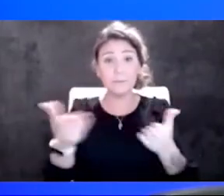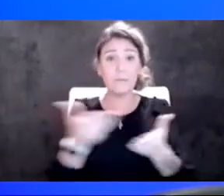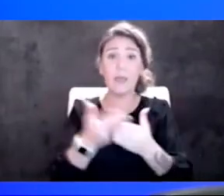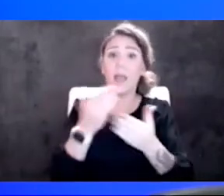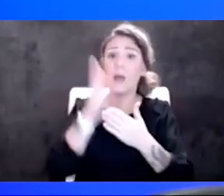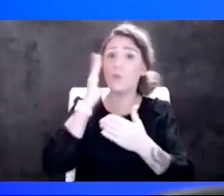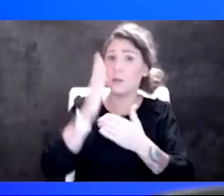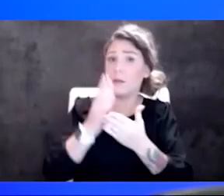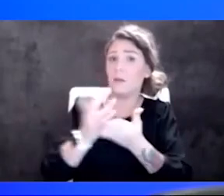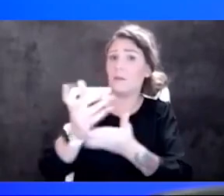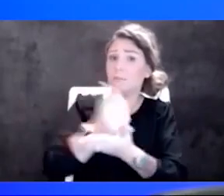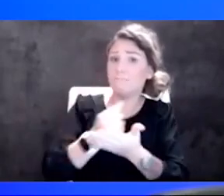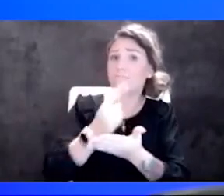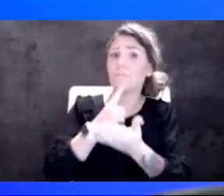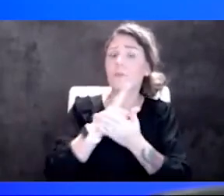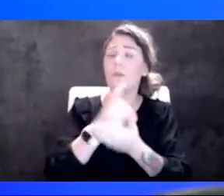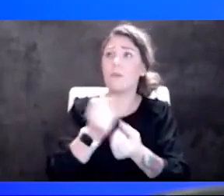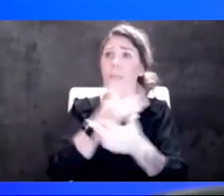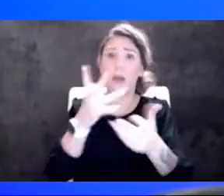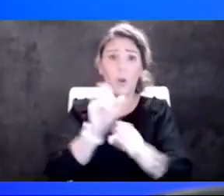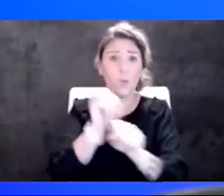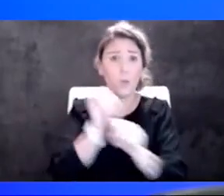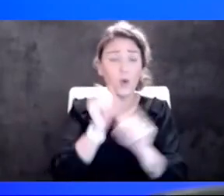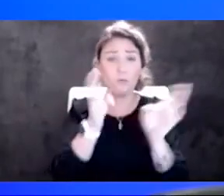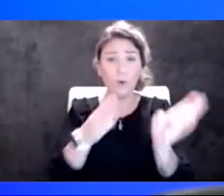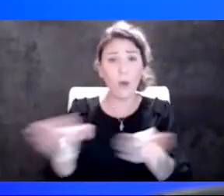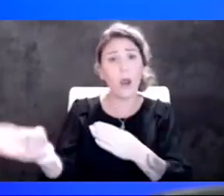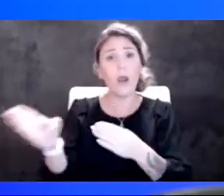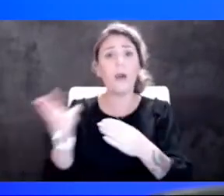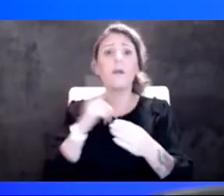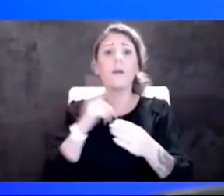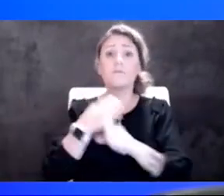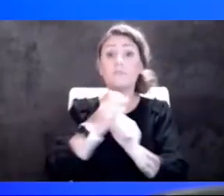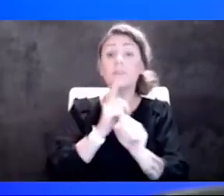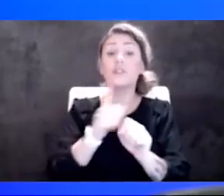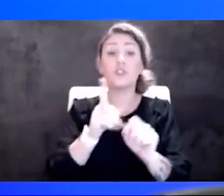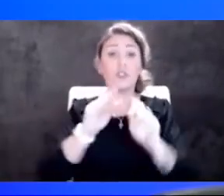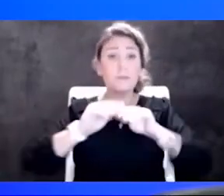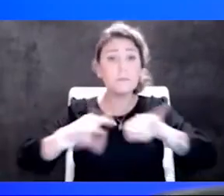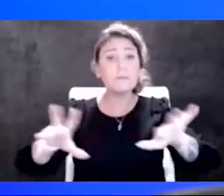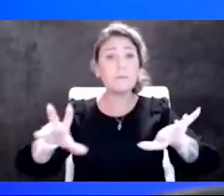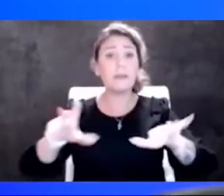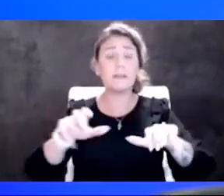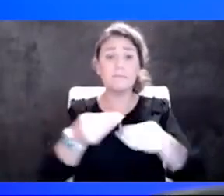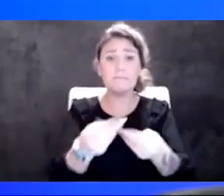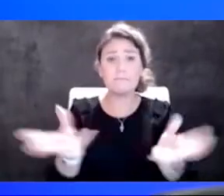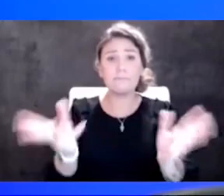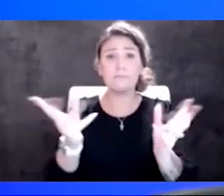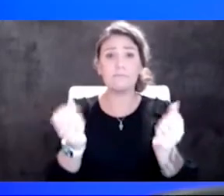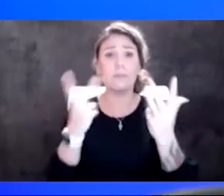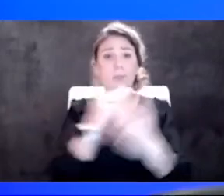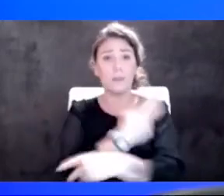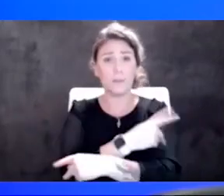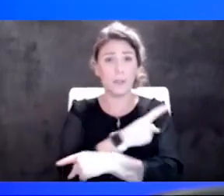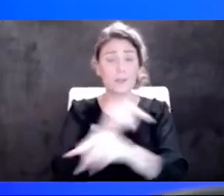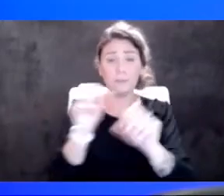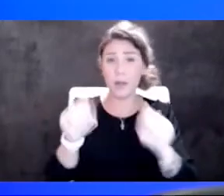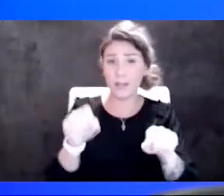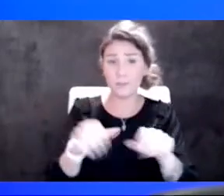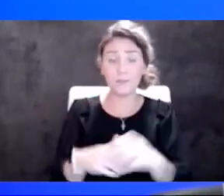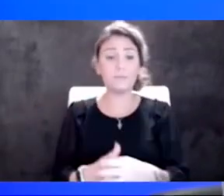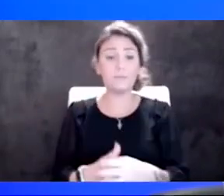behind the scenes to try to prepare for this and to try to make sure we can get it to as many patients as possible right away. Of course,